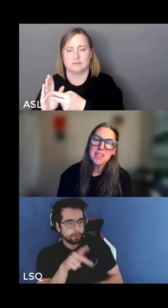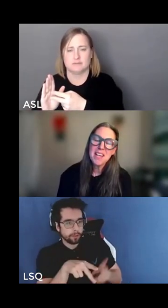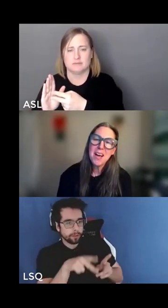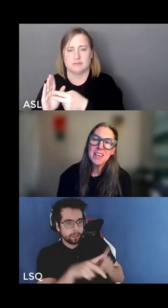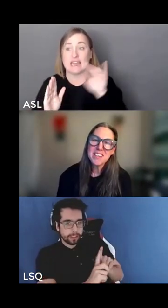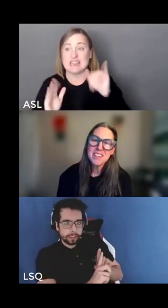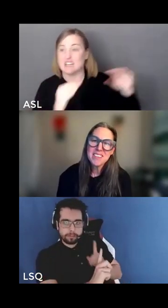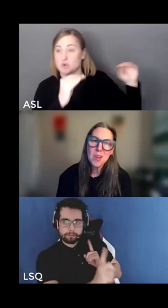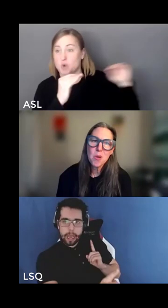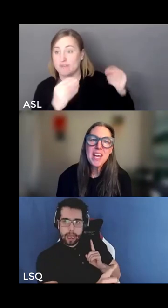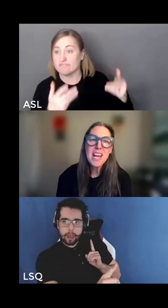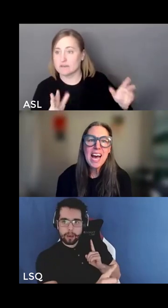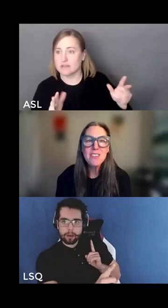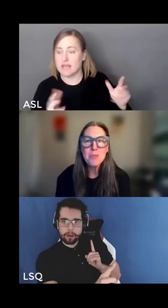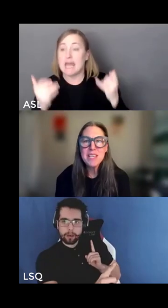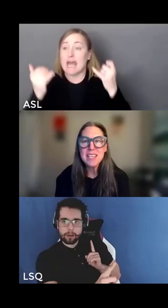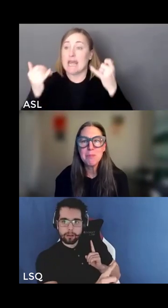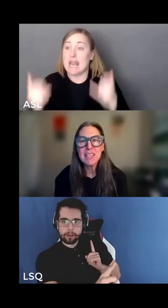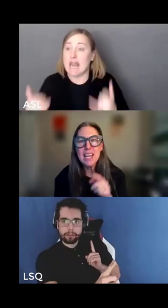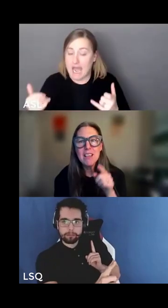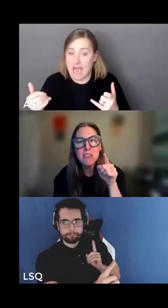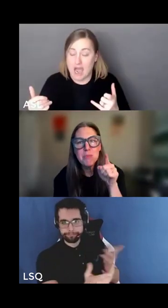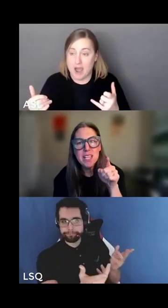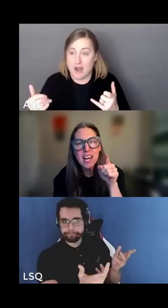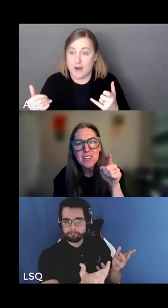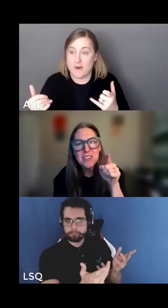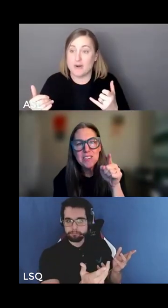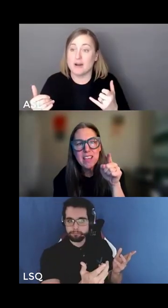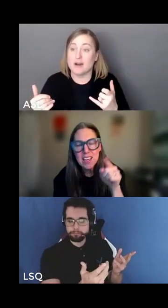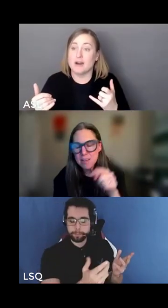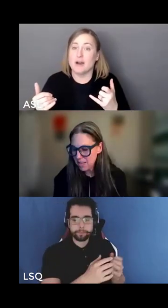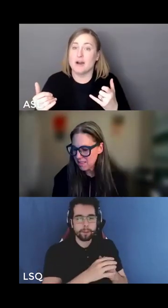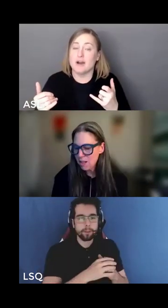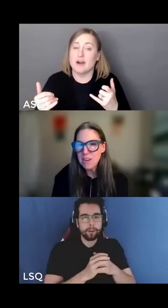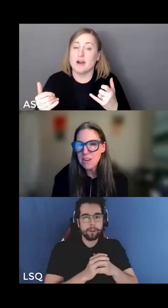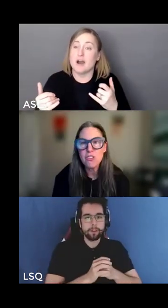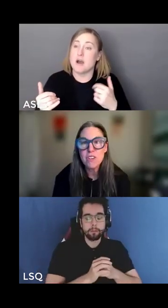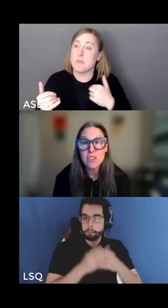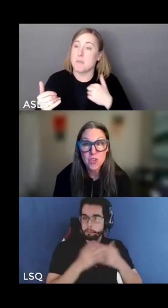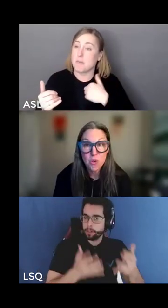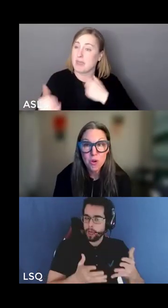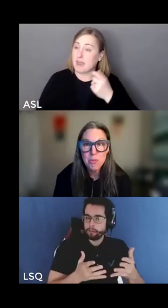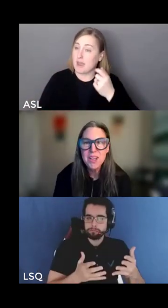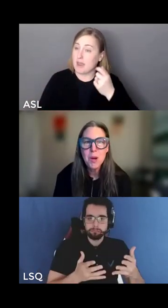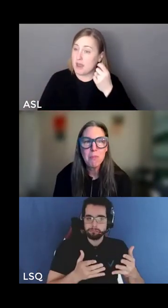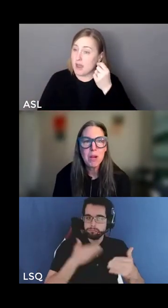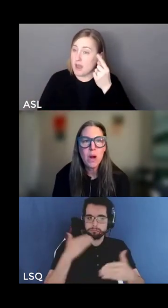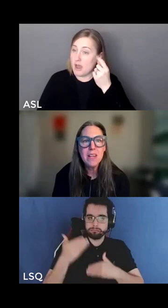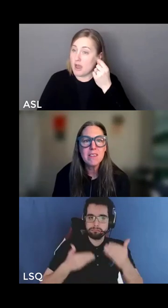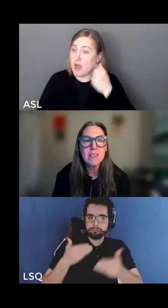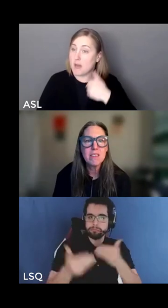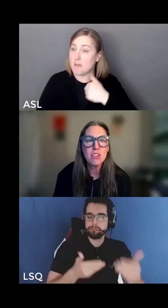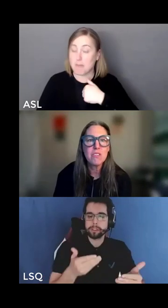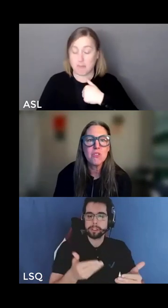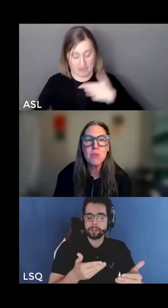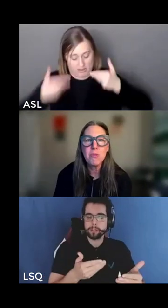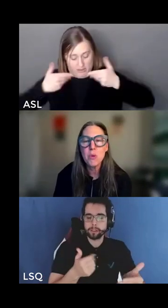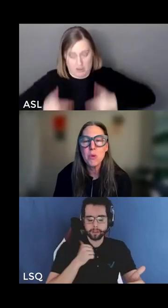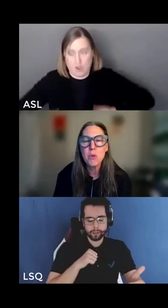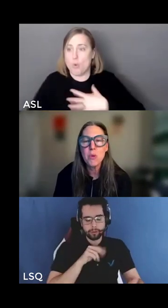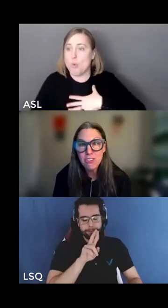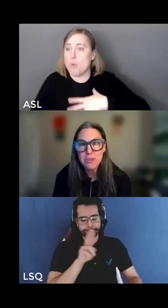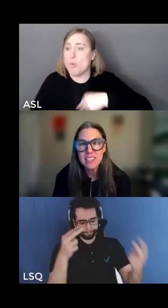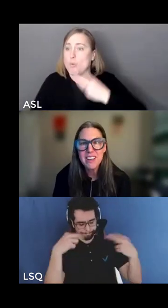but now i can see what had to be in place for me to understand myself as just normal my whiteness as just